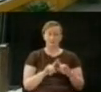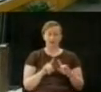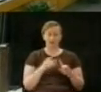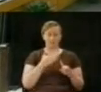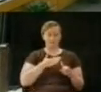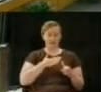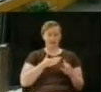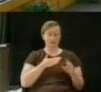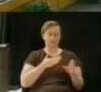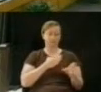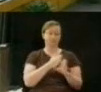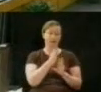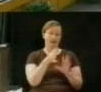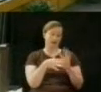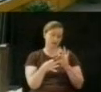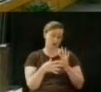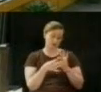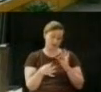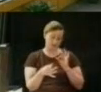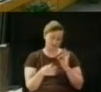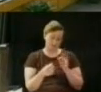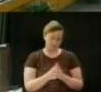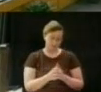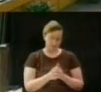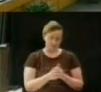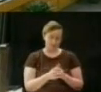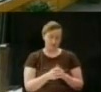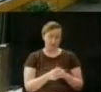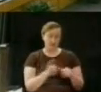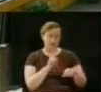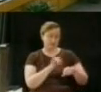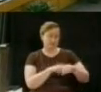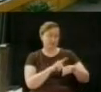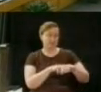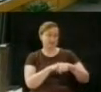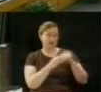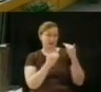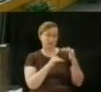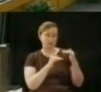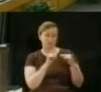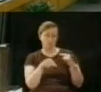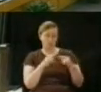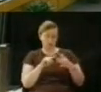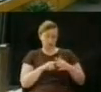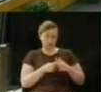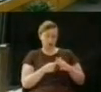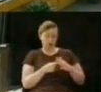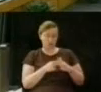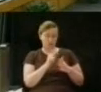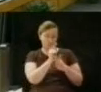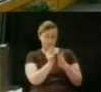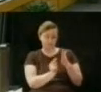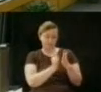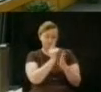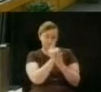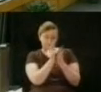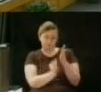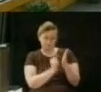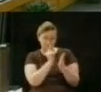one sufficient, so that was the general state law. That's the one we attempted last time. But my main comment here